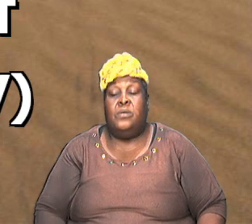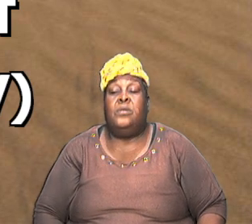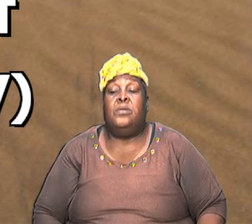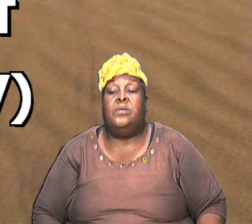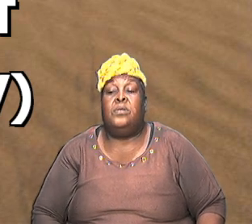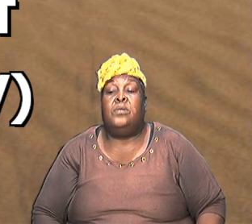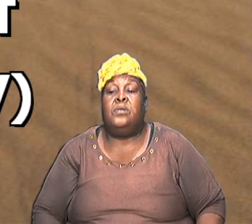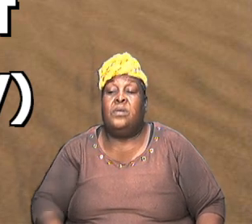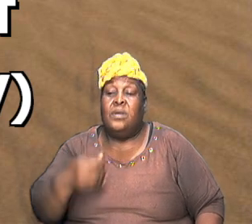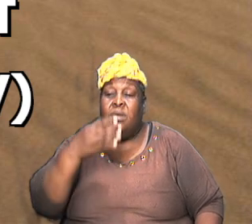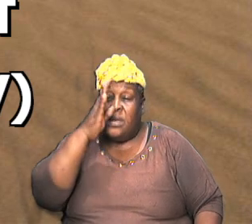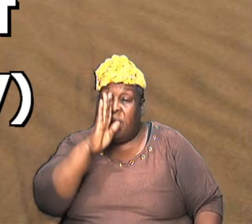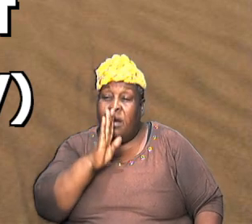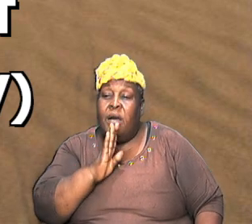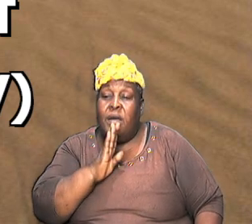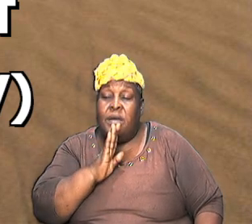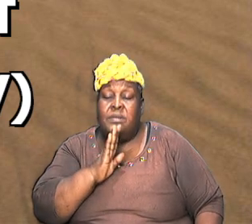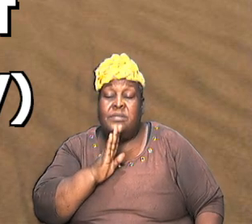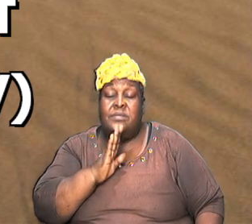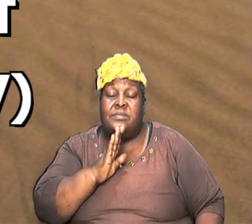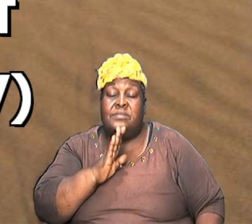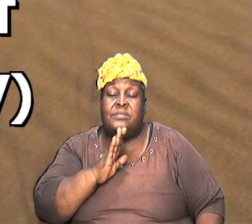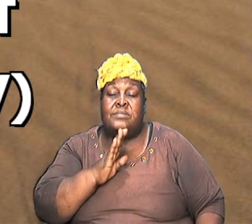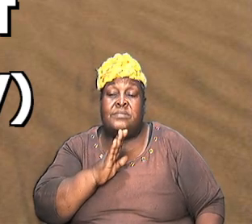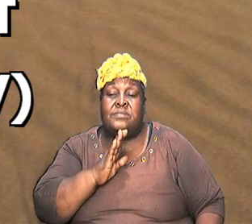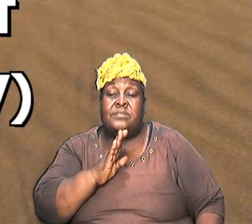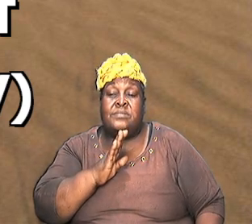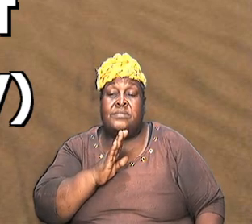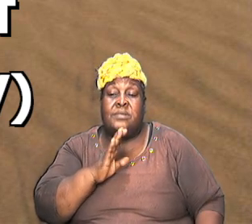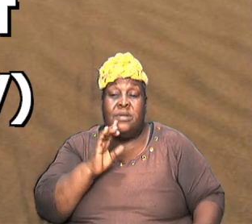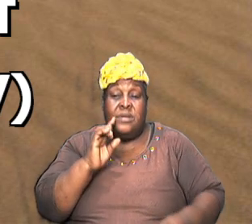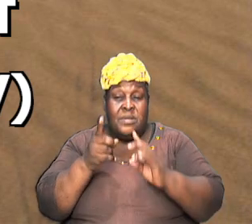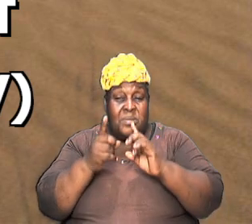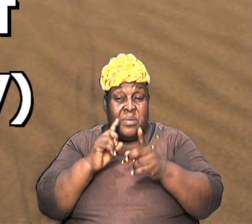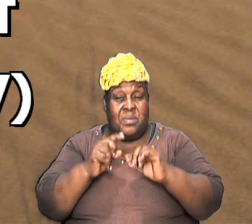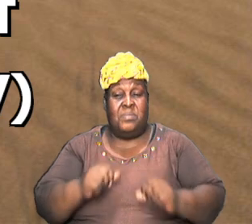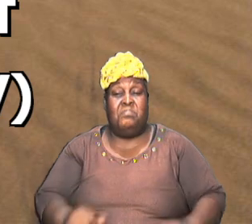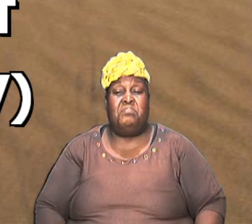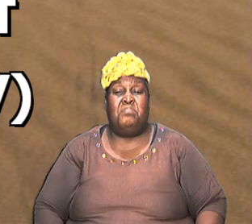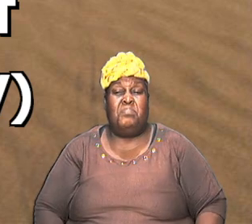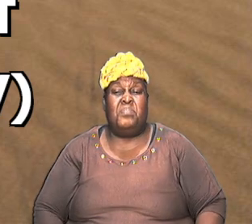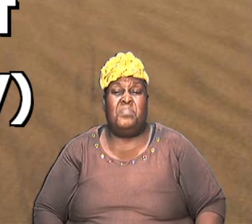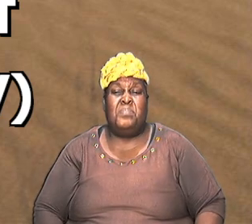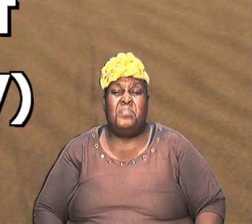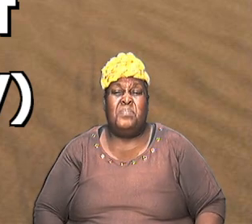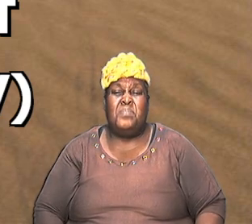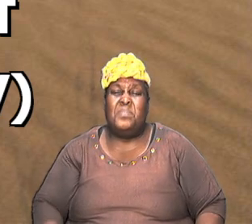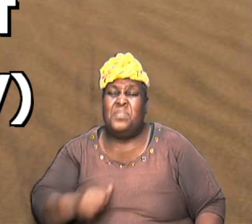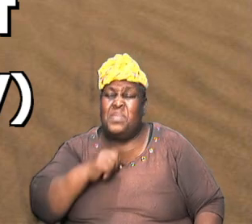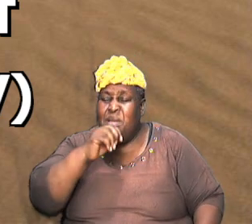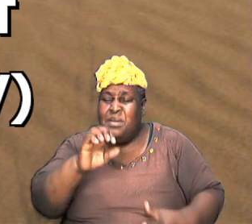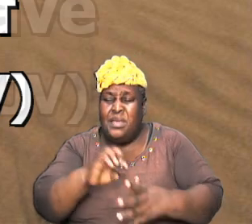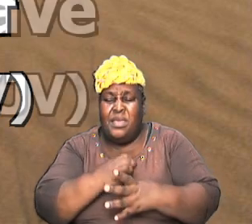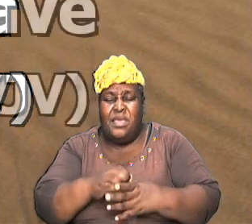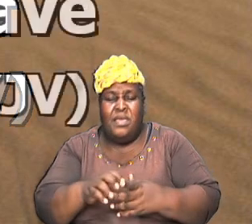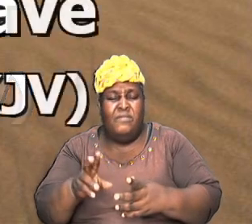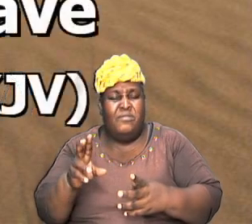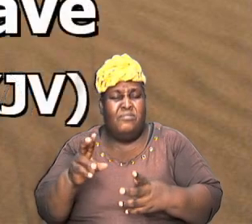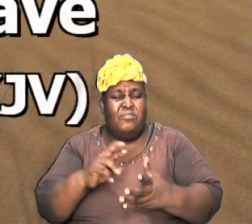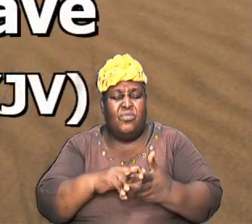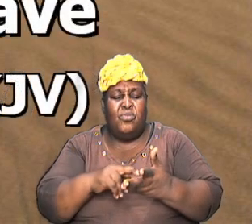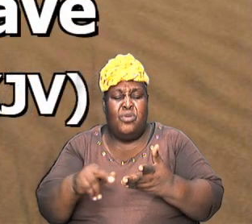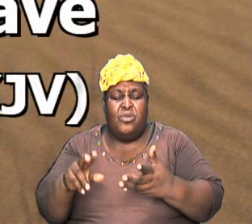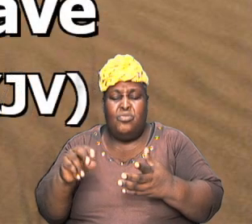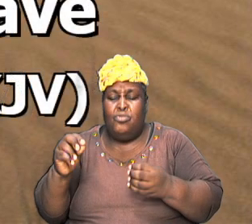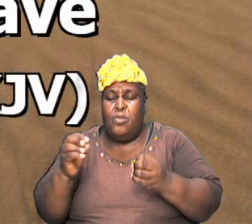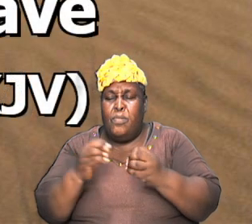that God is that God is talking without even going any further then brothers and sisters the point